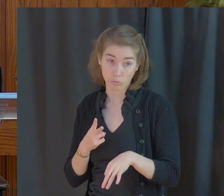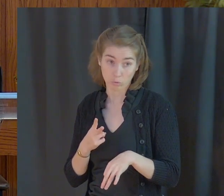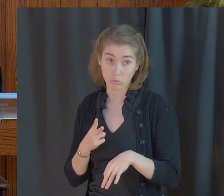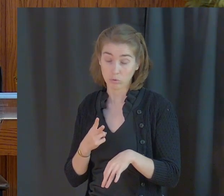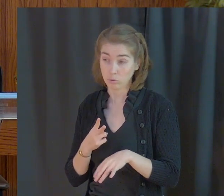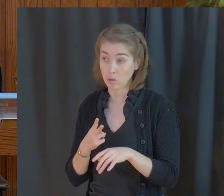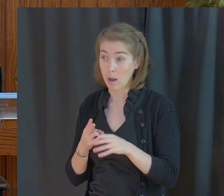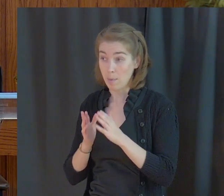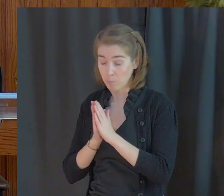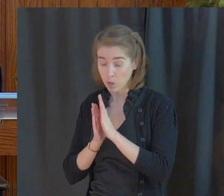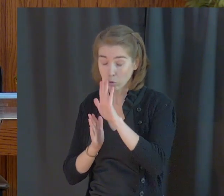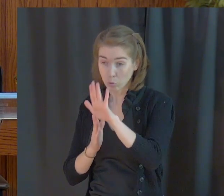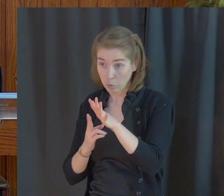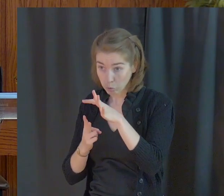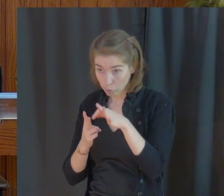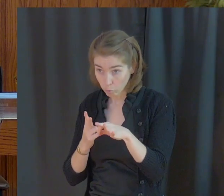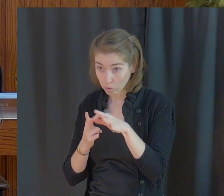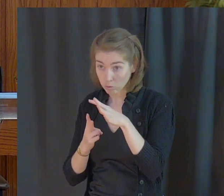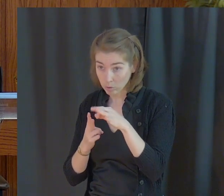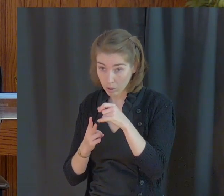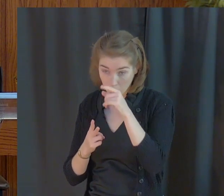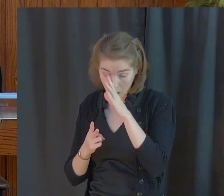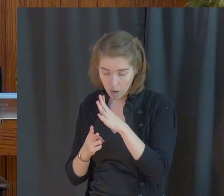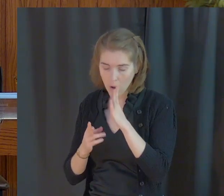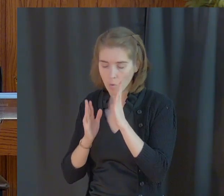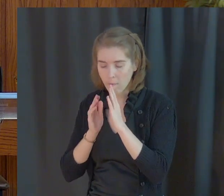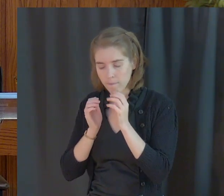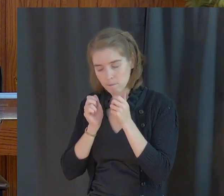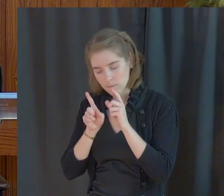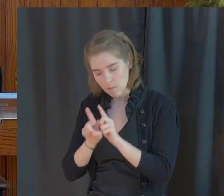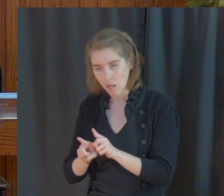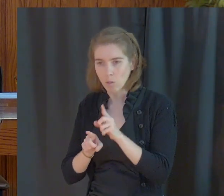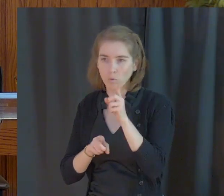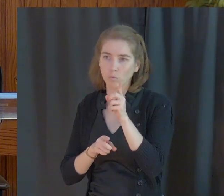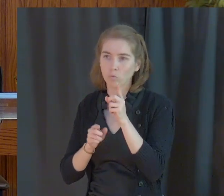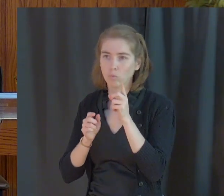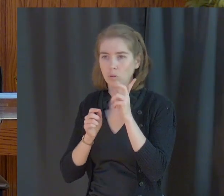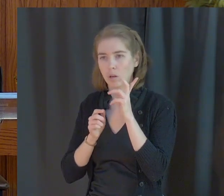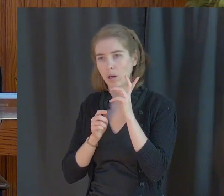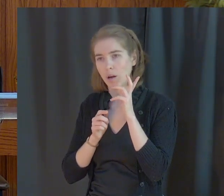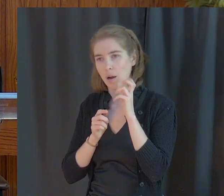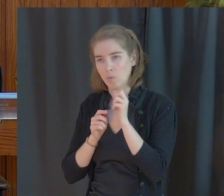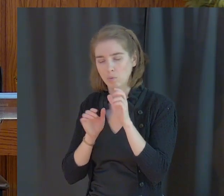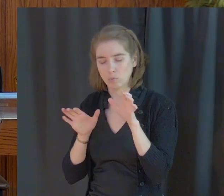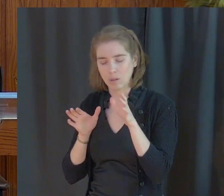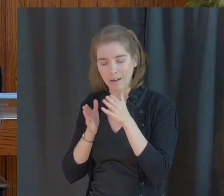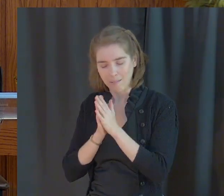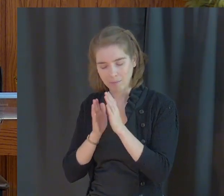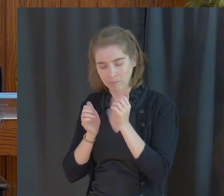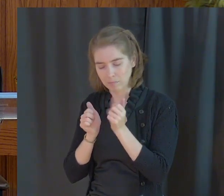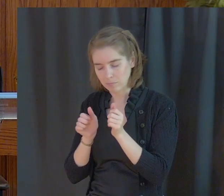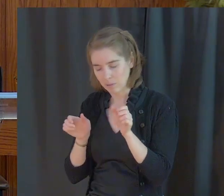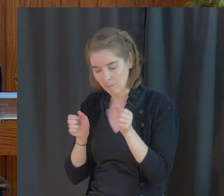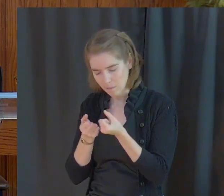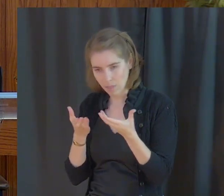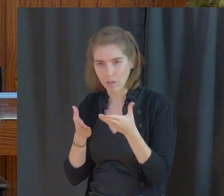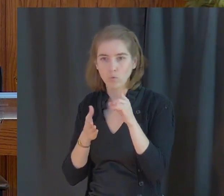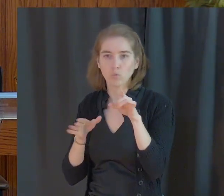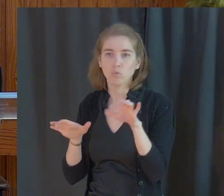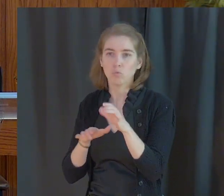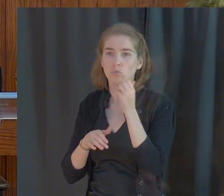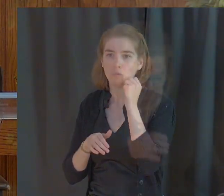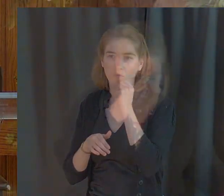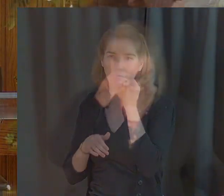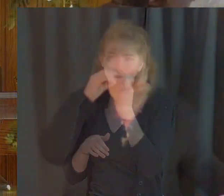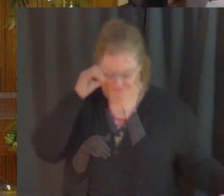I pray that your choice is God I will follow you I will do all that you ask me to do each and every day in every